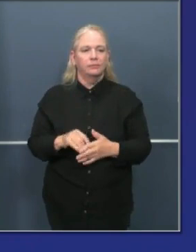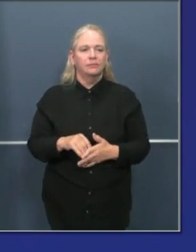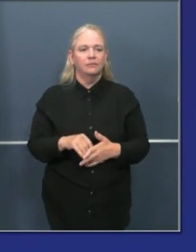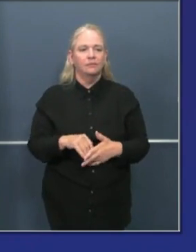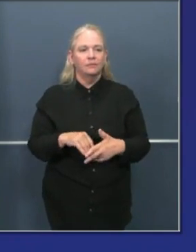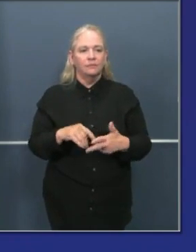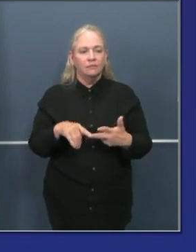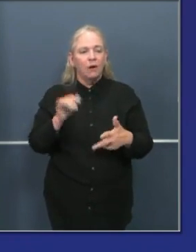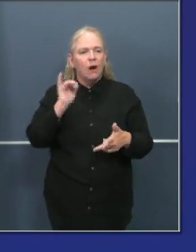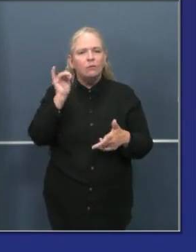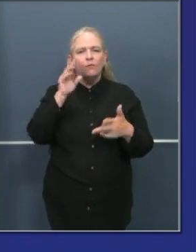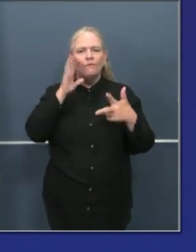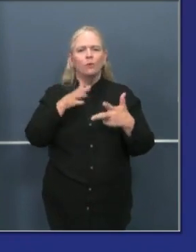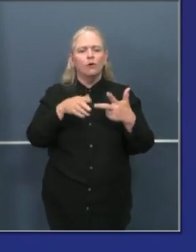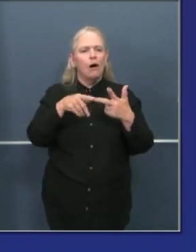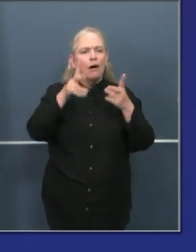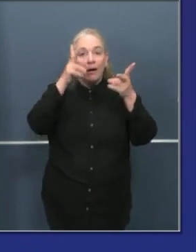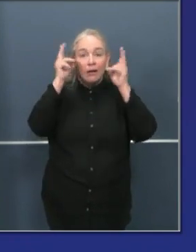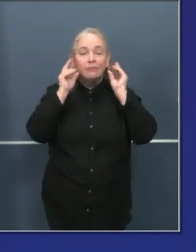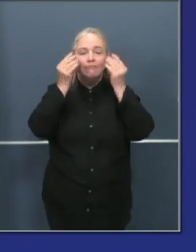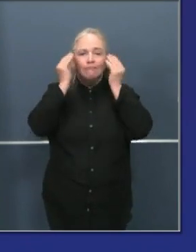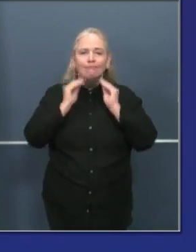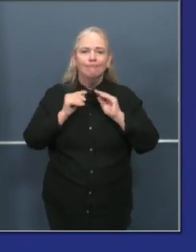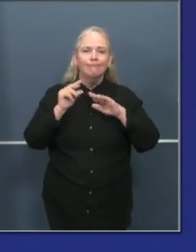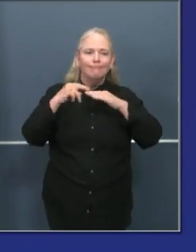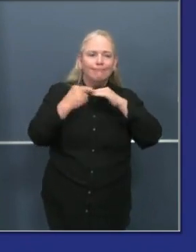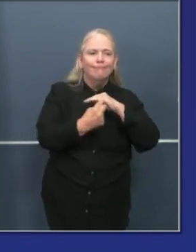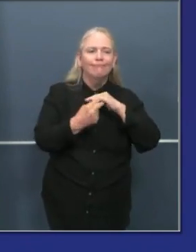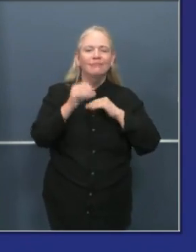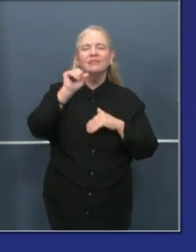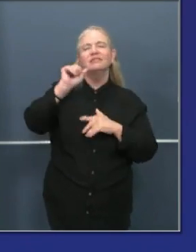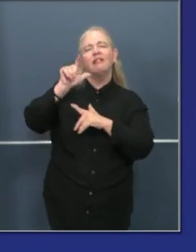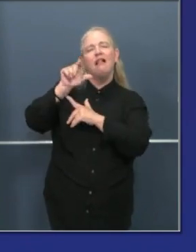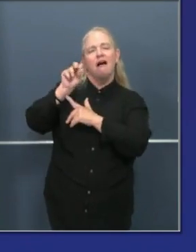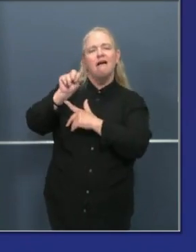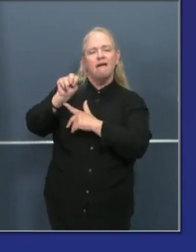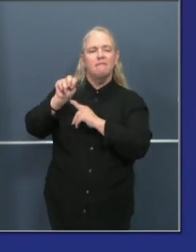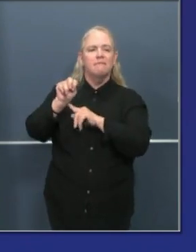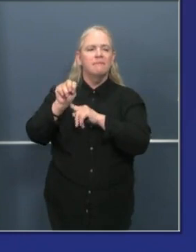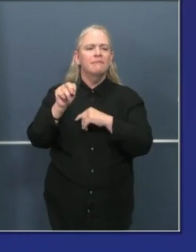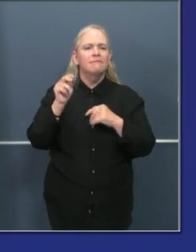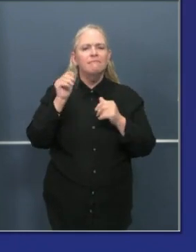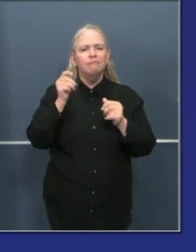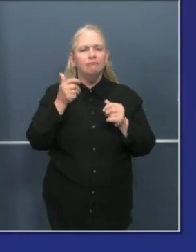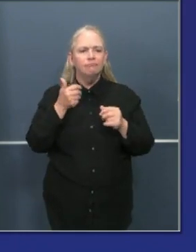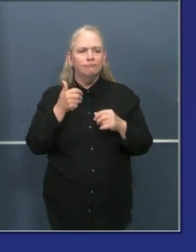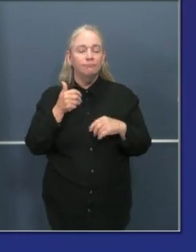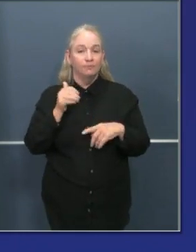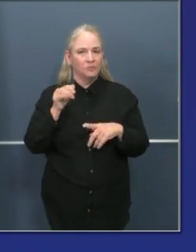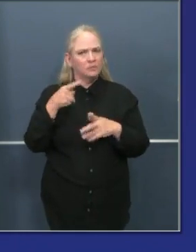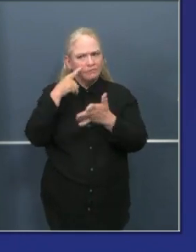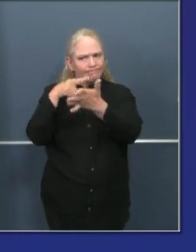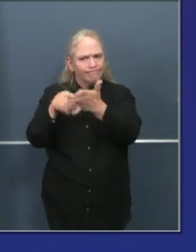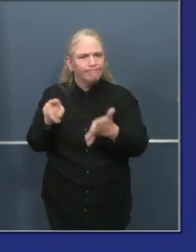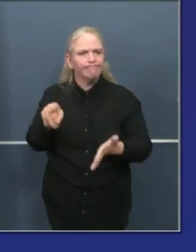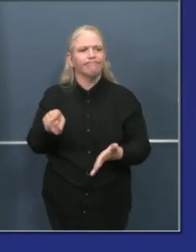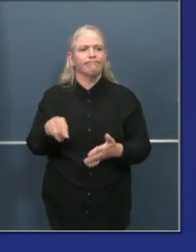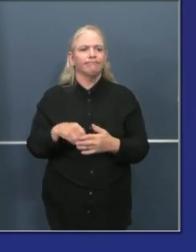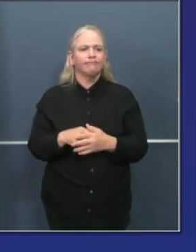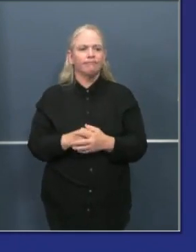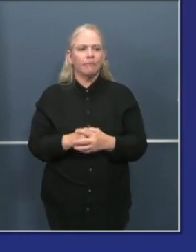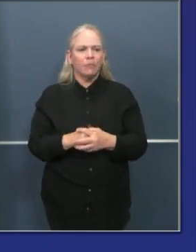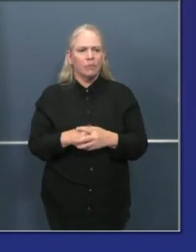obviously on concerns in salons and the like. And so we directed based upon input we were getting